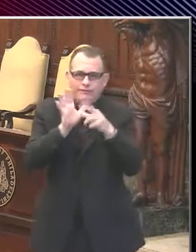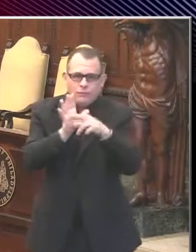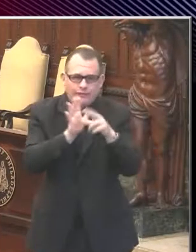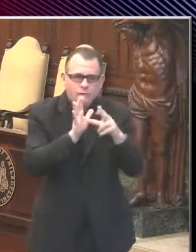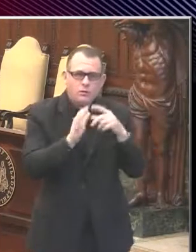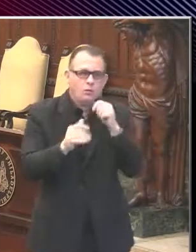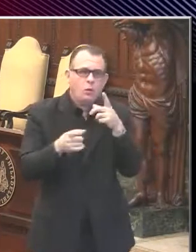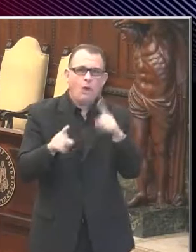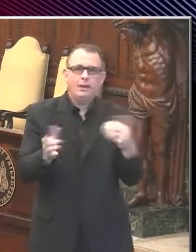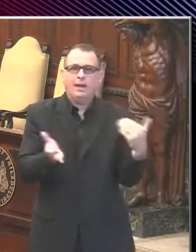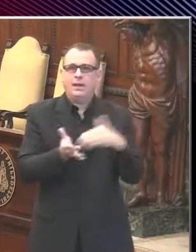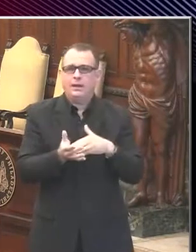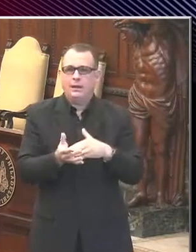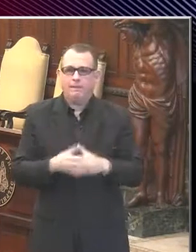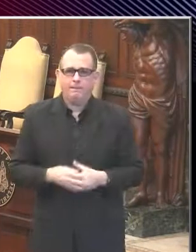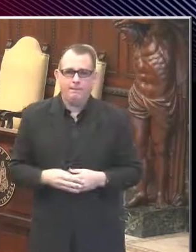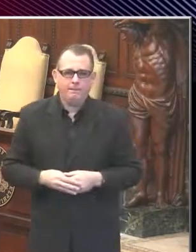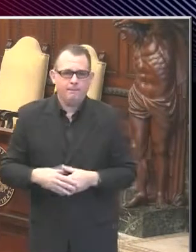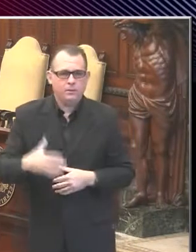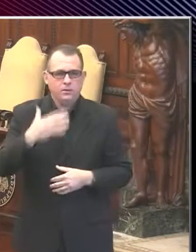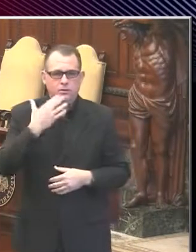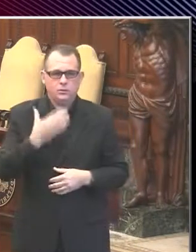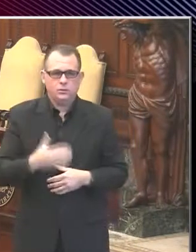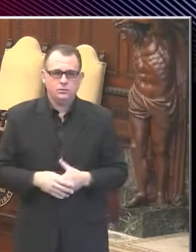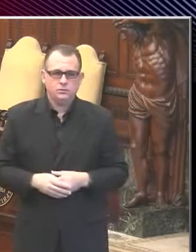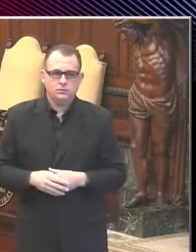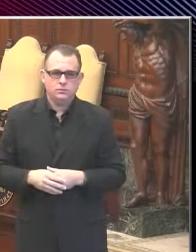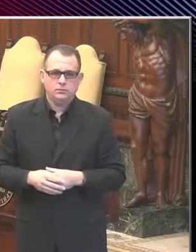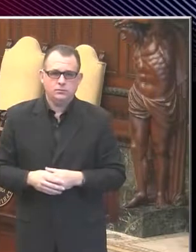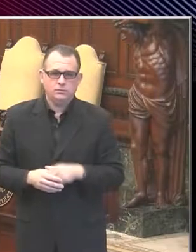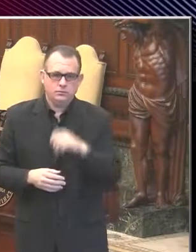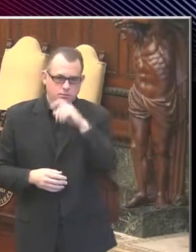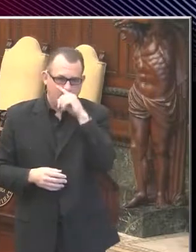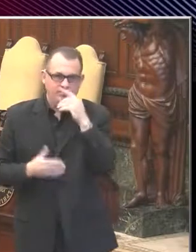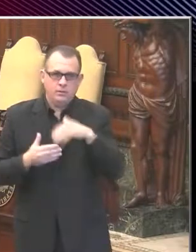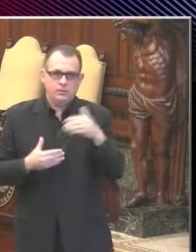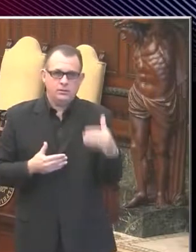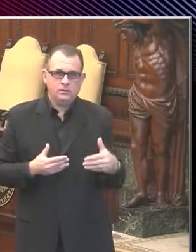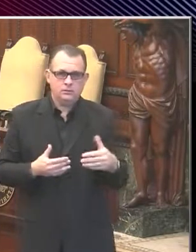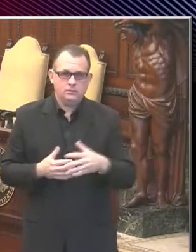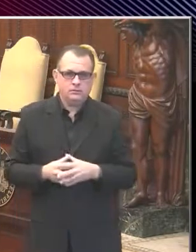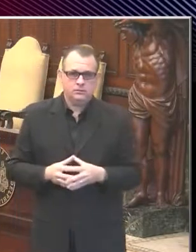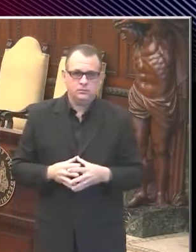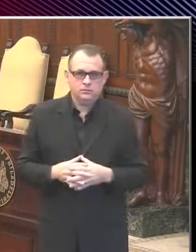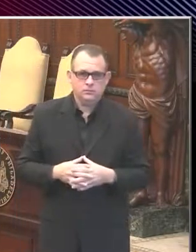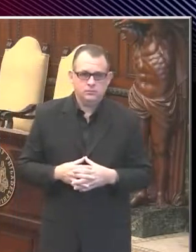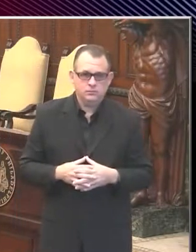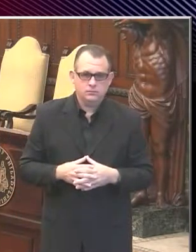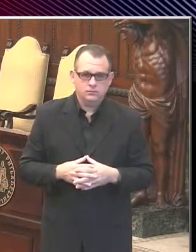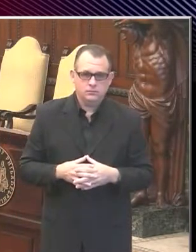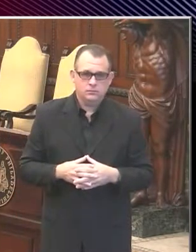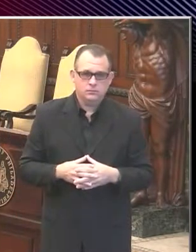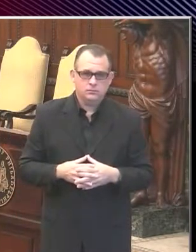Thank you, Mayor. Thank you, Rudy. Let's go now to our Henny's Figueroa of Univision.